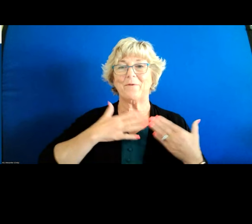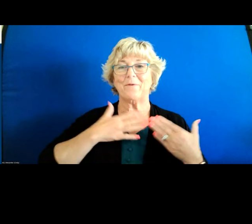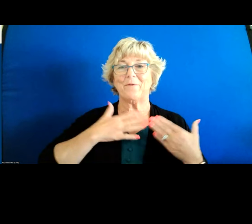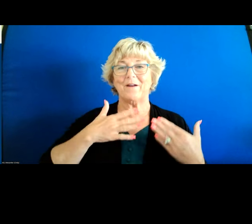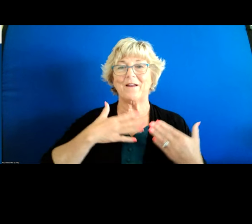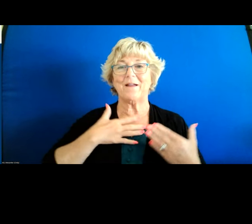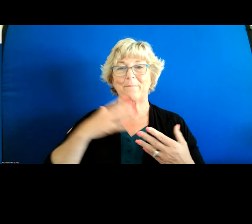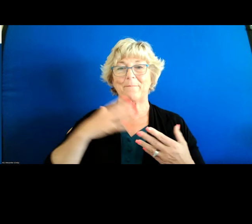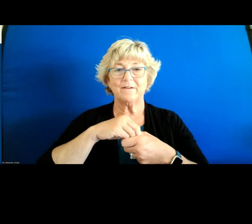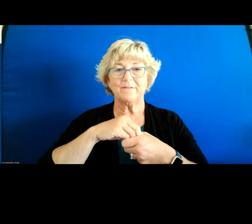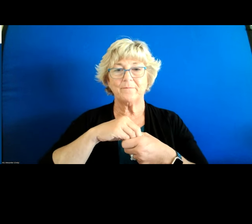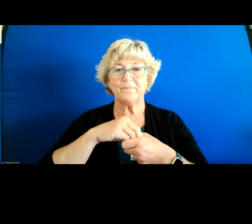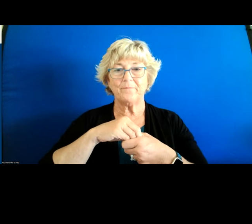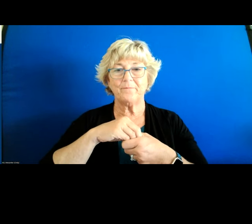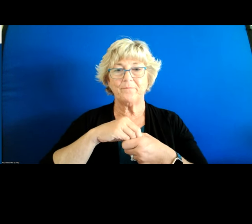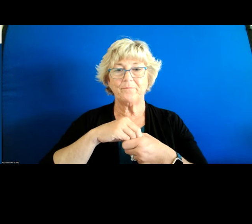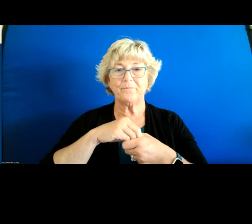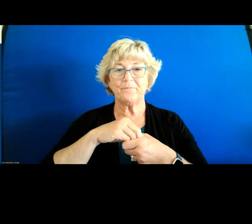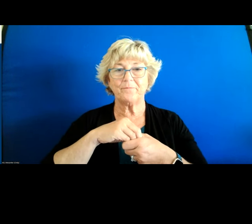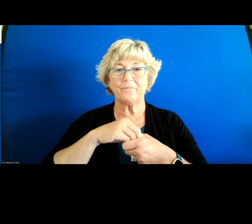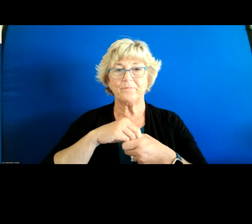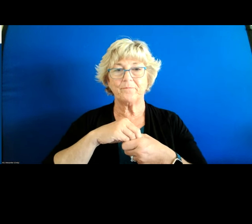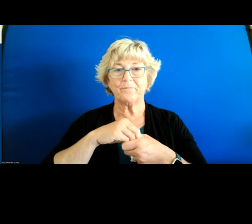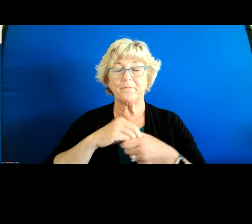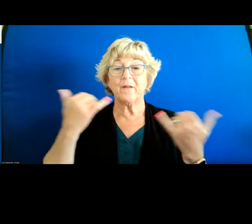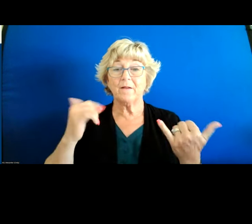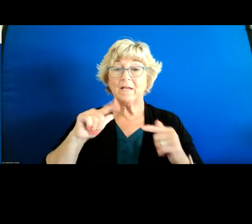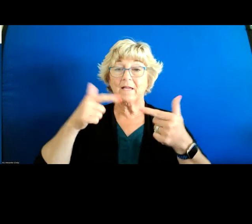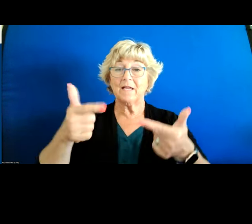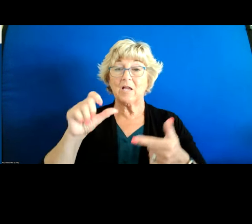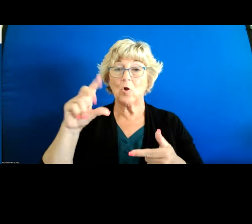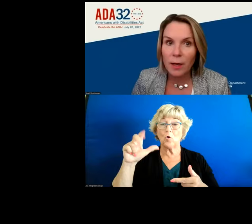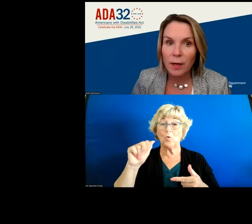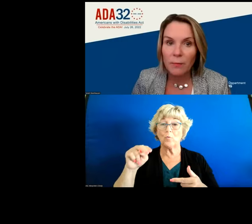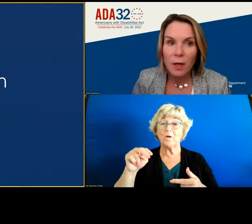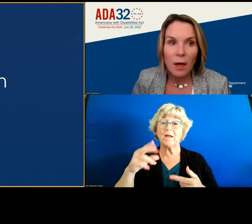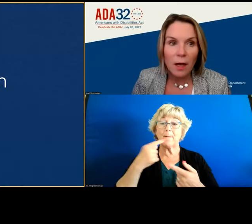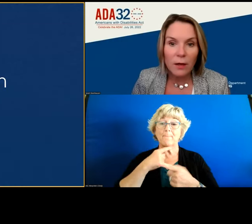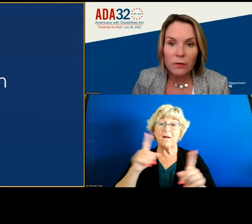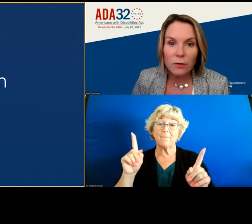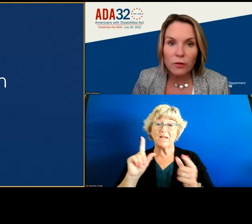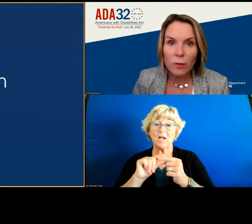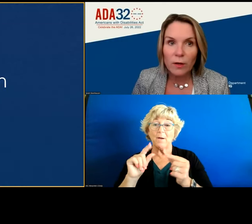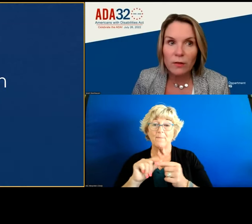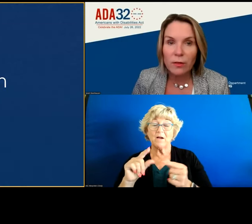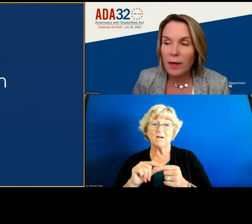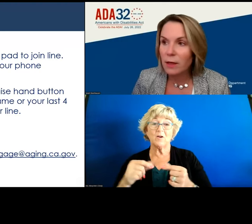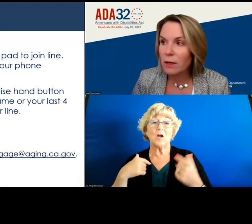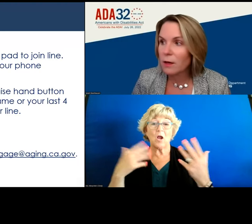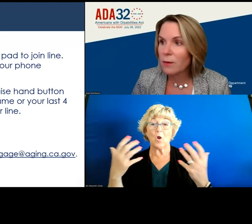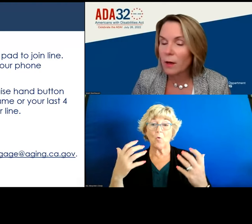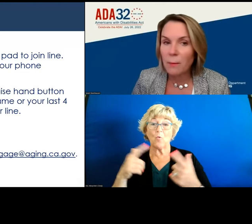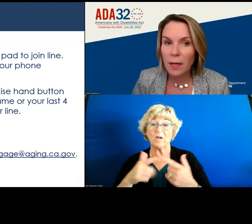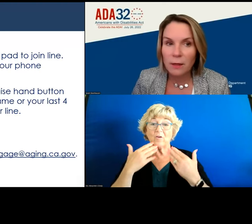um so at this point i'm going to turn it back to susan we're going to do public comment but um i also just wanted to